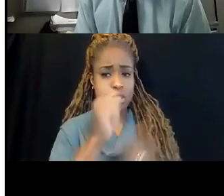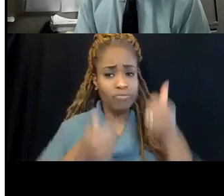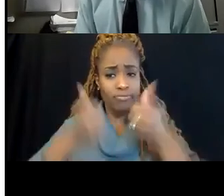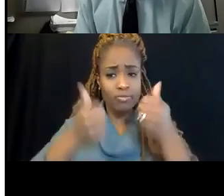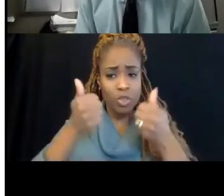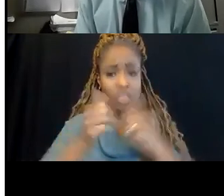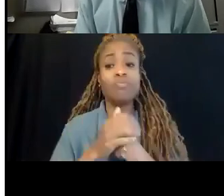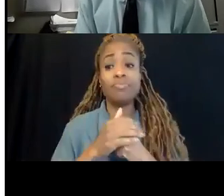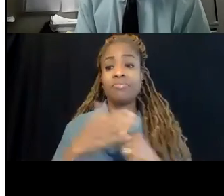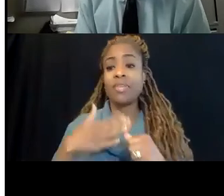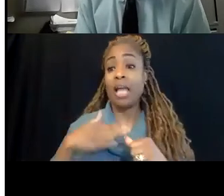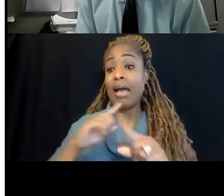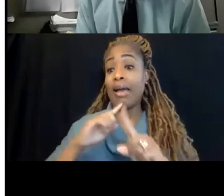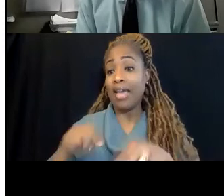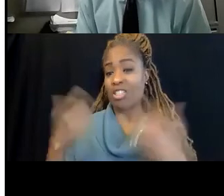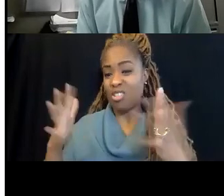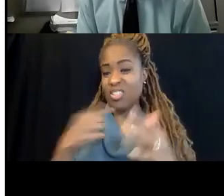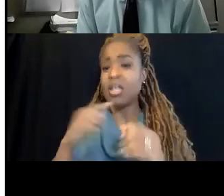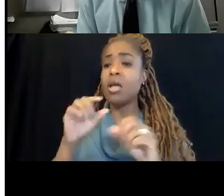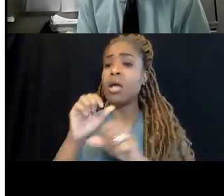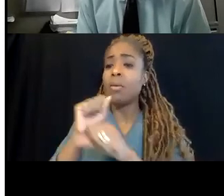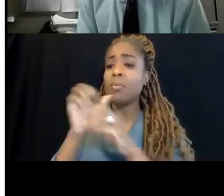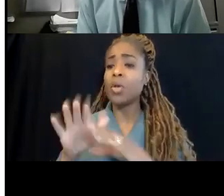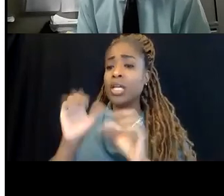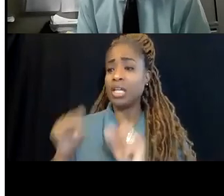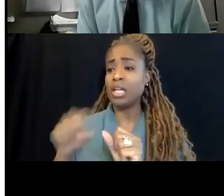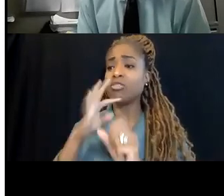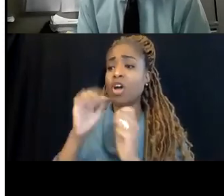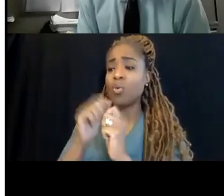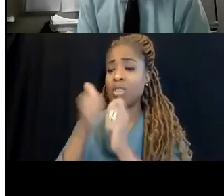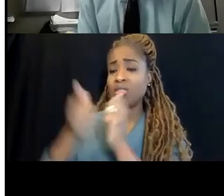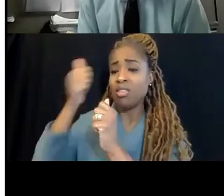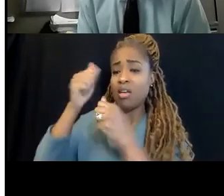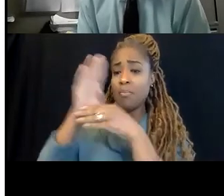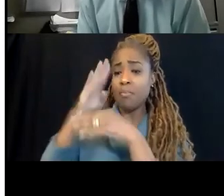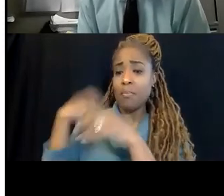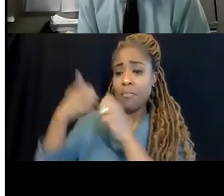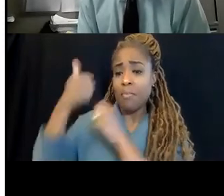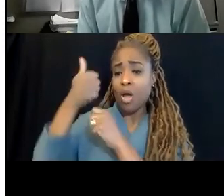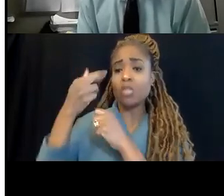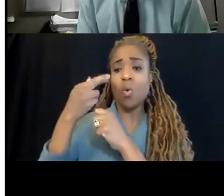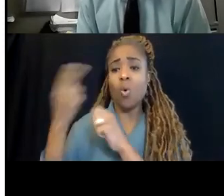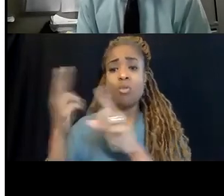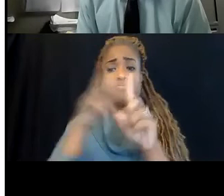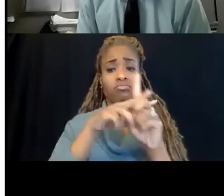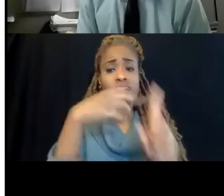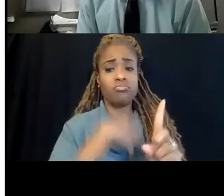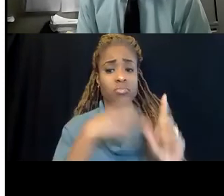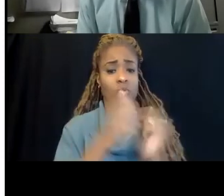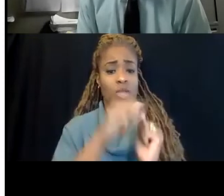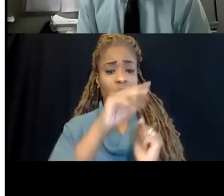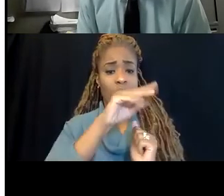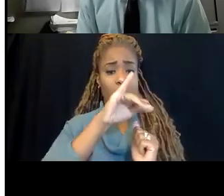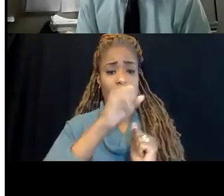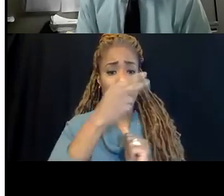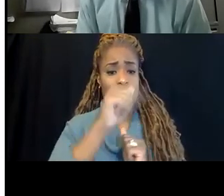So, my answer on this one was, an employee can choose to talk with their employer or go straight to file a complaint with MIOSHA. If you have any